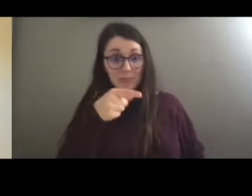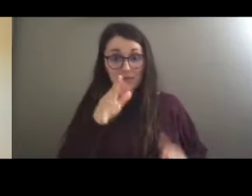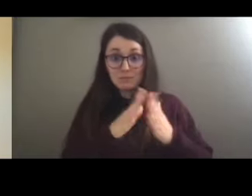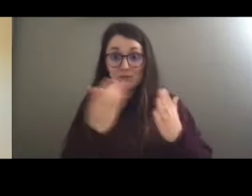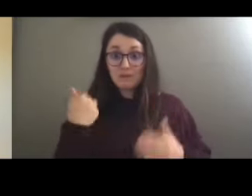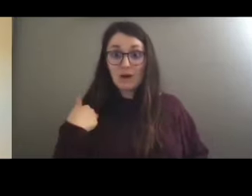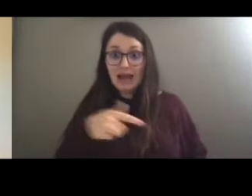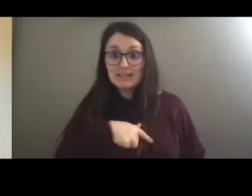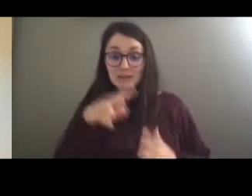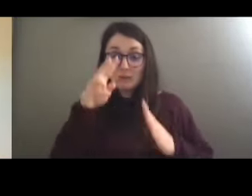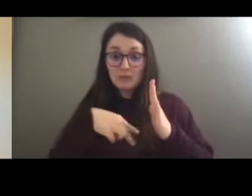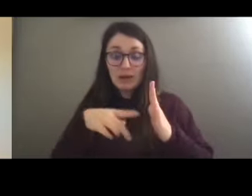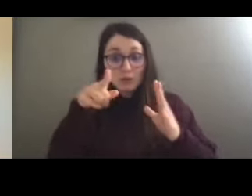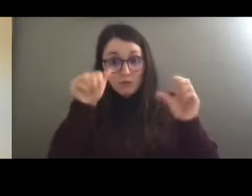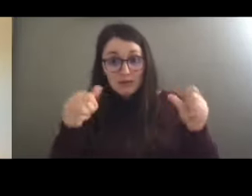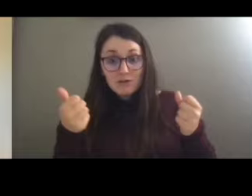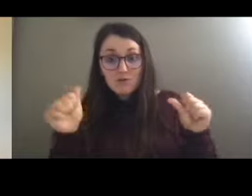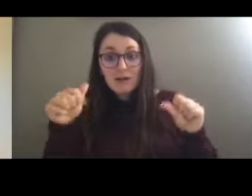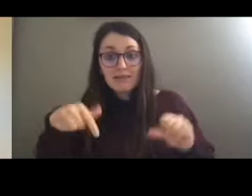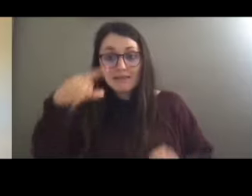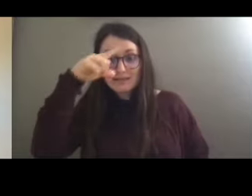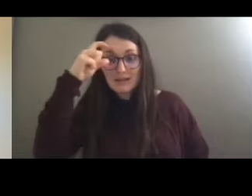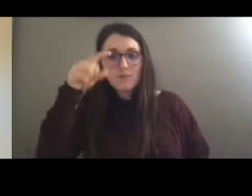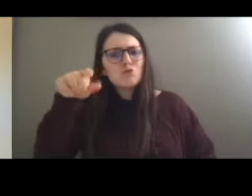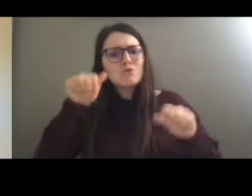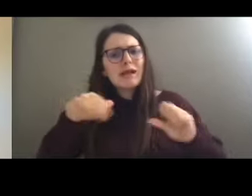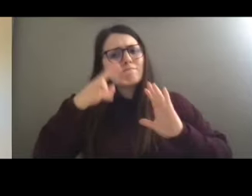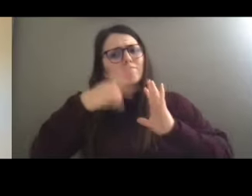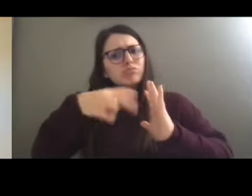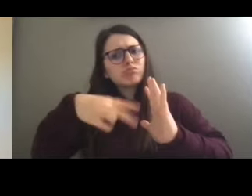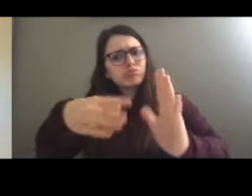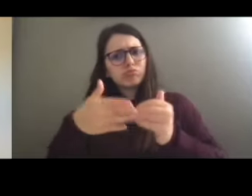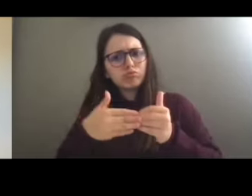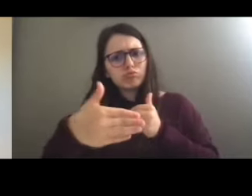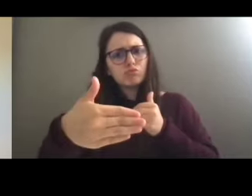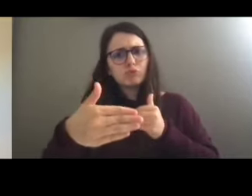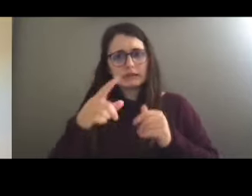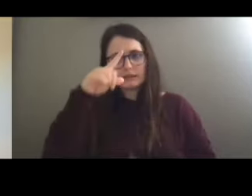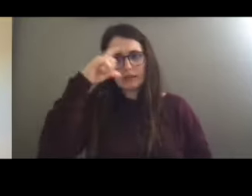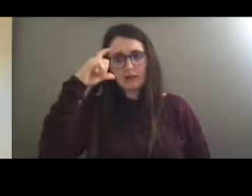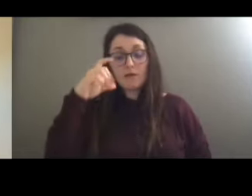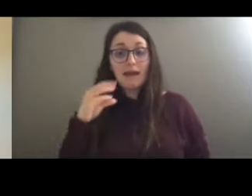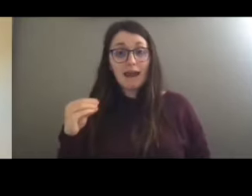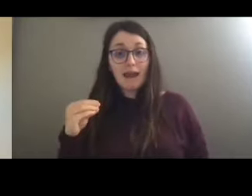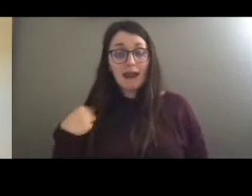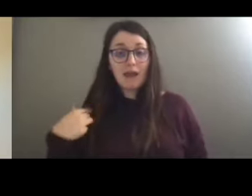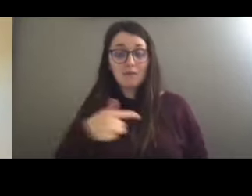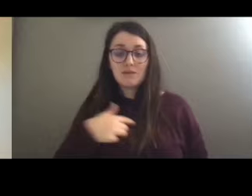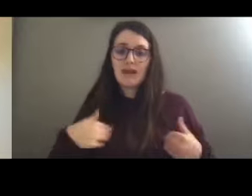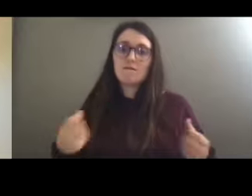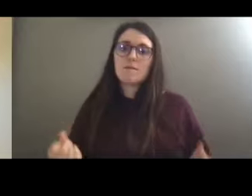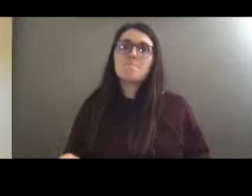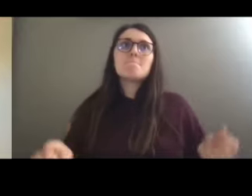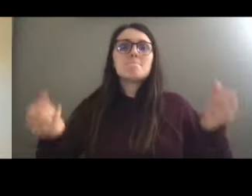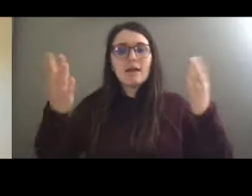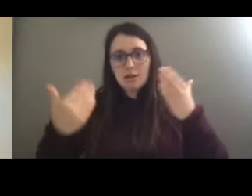you might want to give that a try this summer so that you can keep reading all summer. And we also have tons of new books